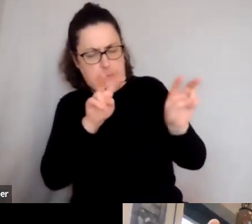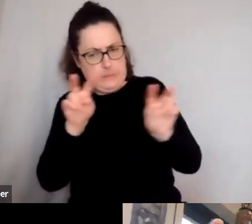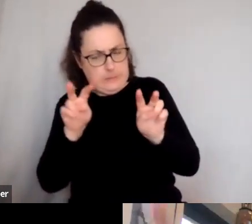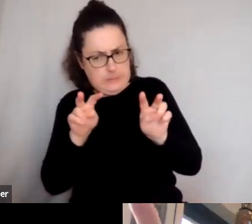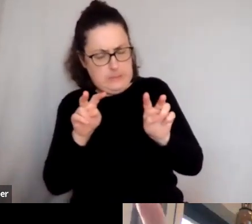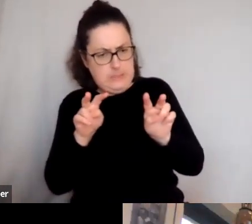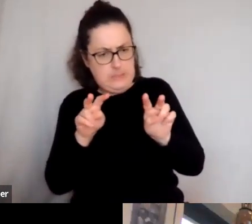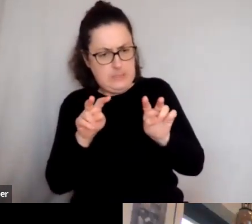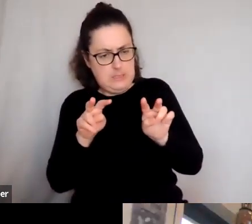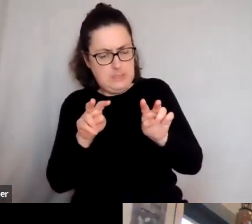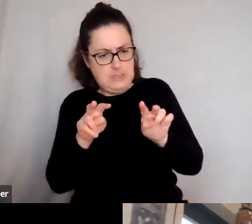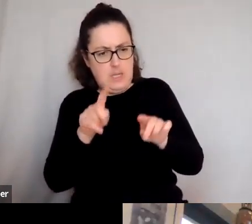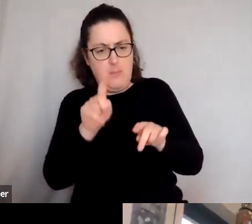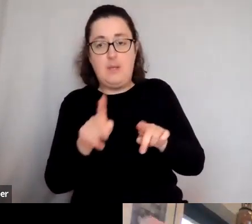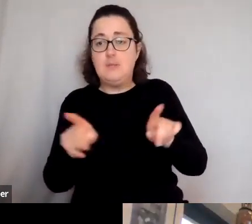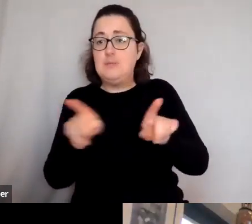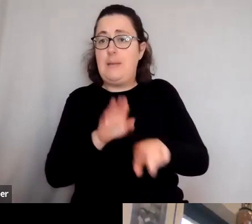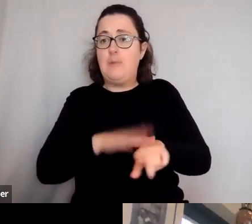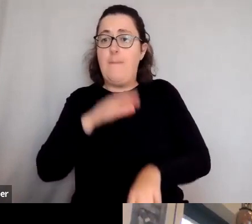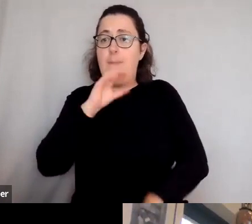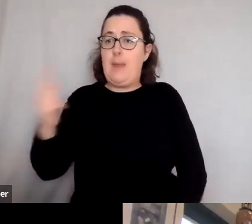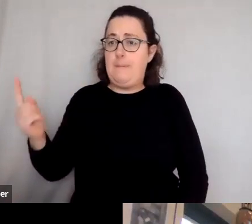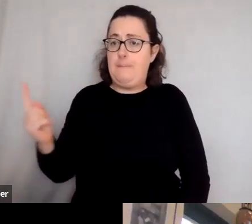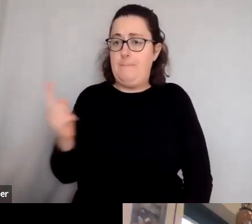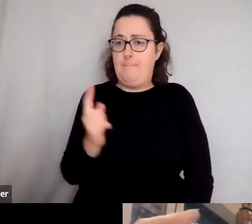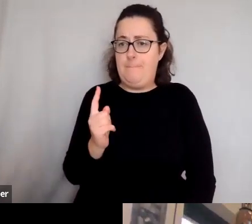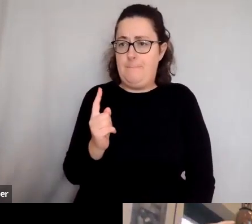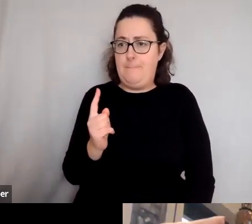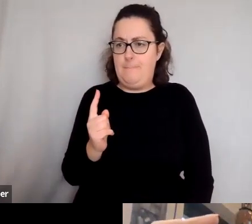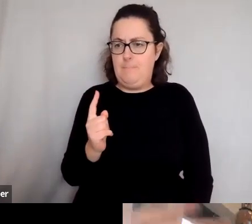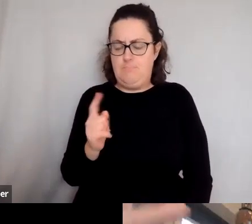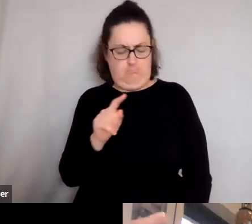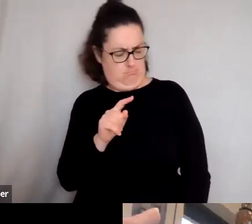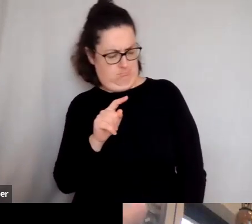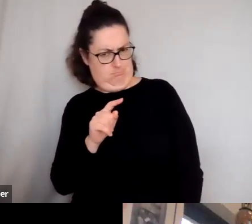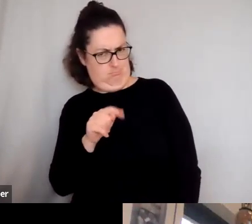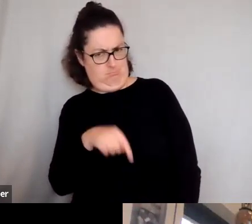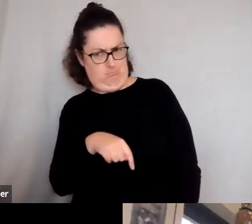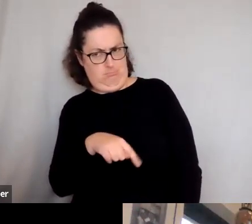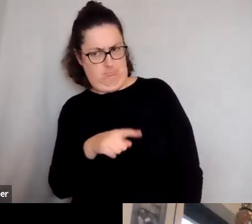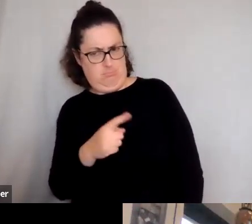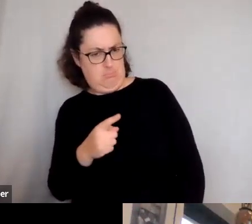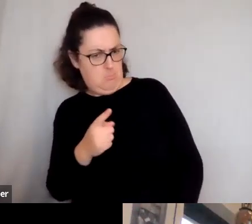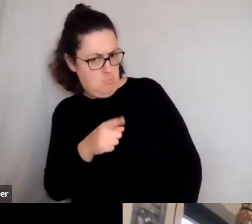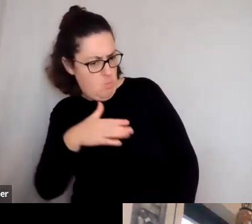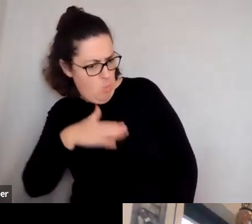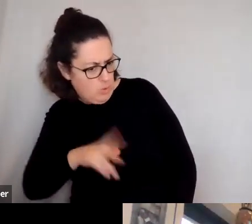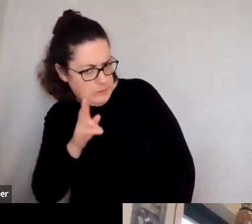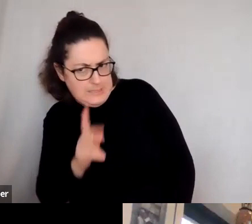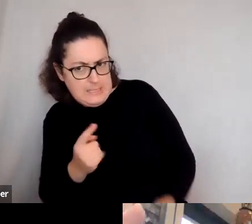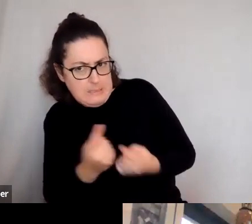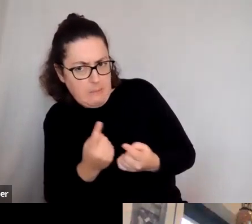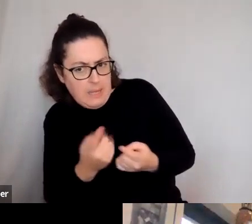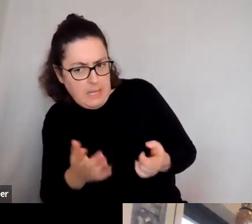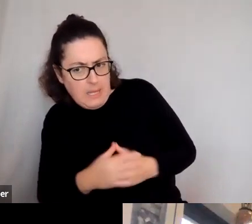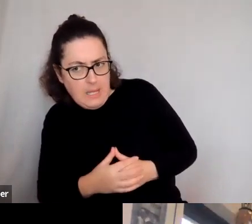But at that moment, a bloke came along and he kind of looked at us and he said, was there something I particularly wanted to see with kind